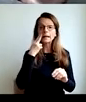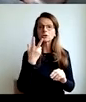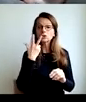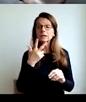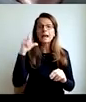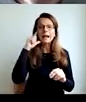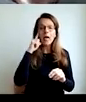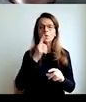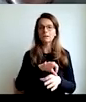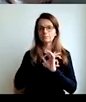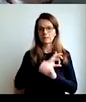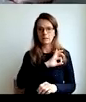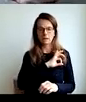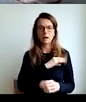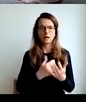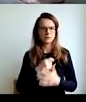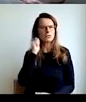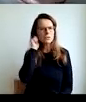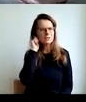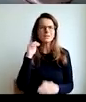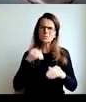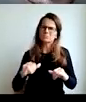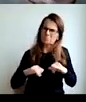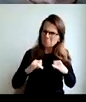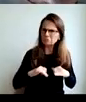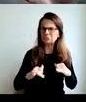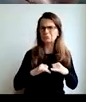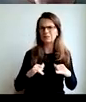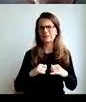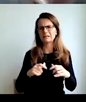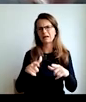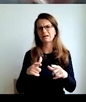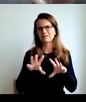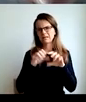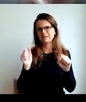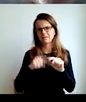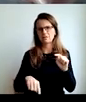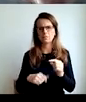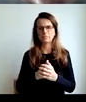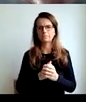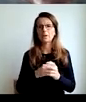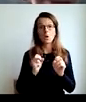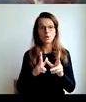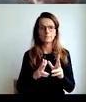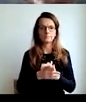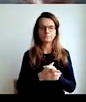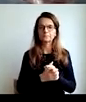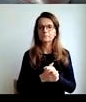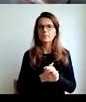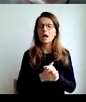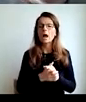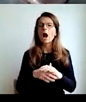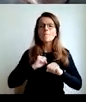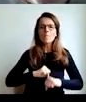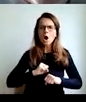a slut, you just watch a porn and overeat on your couch and you are